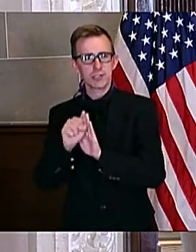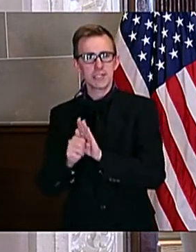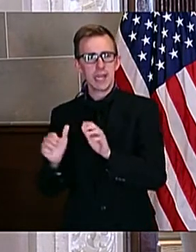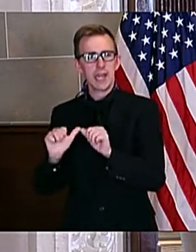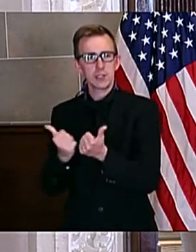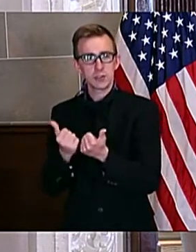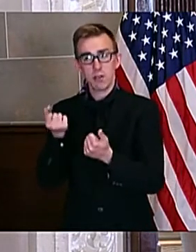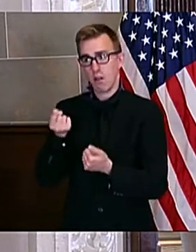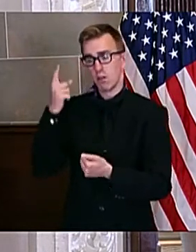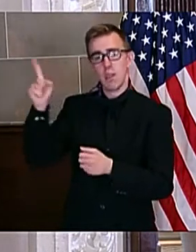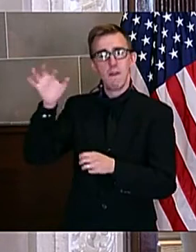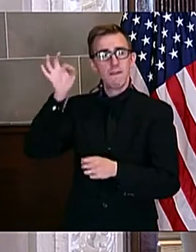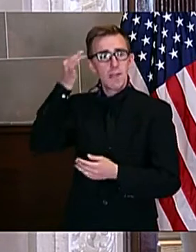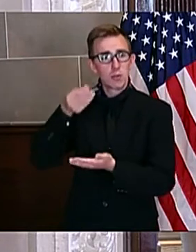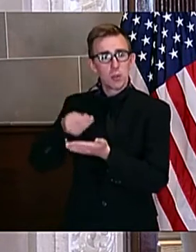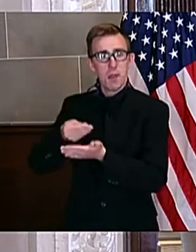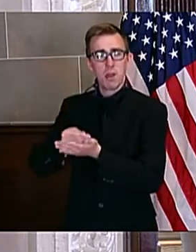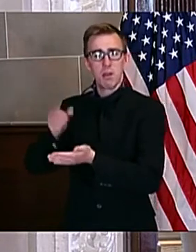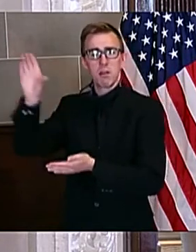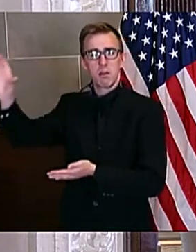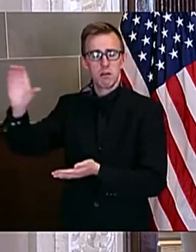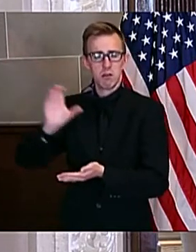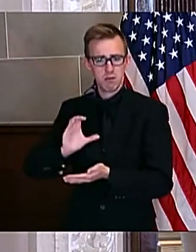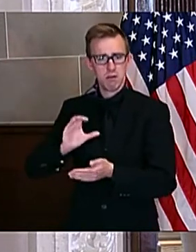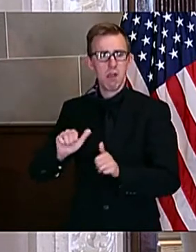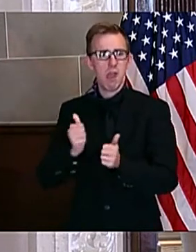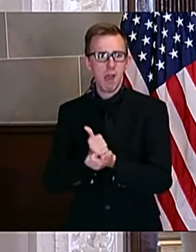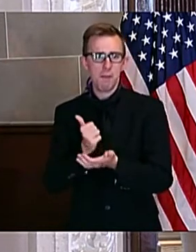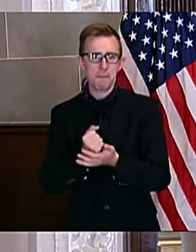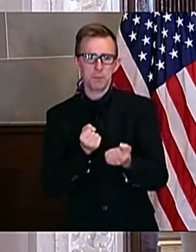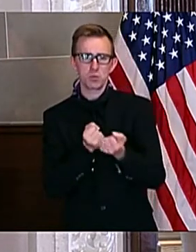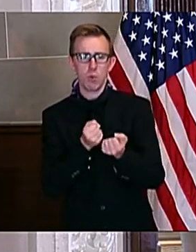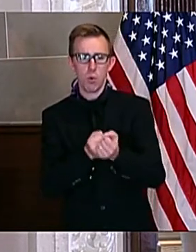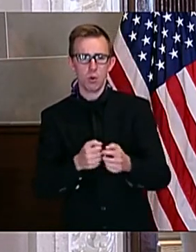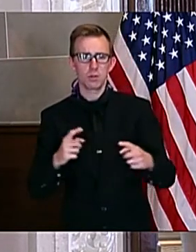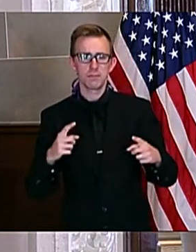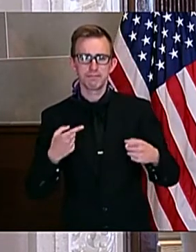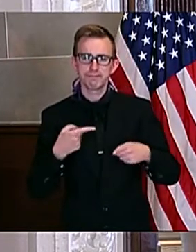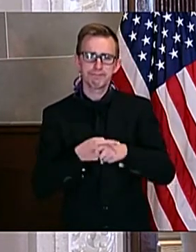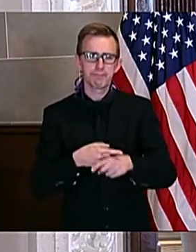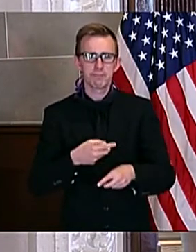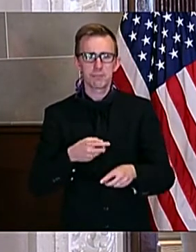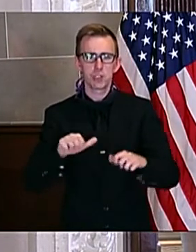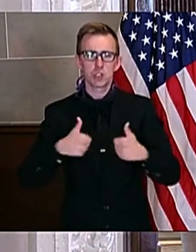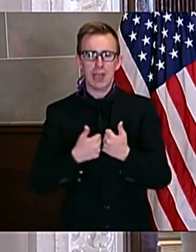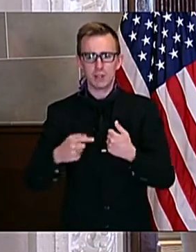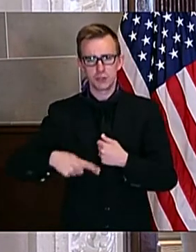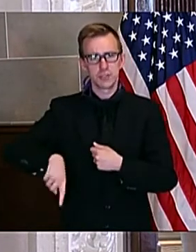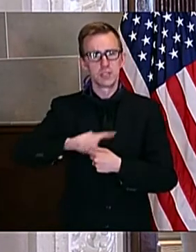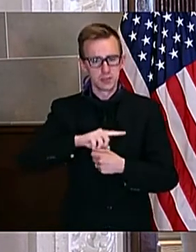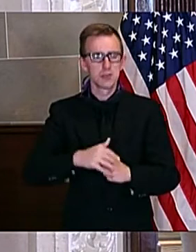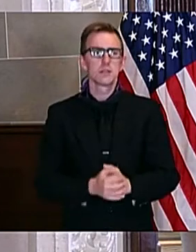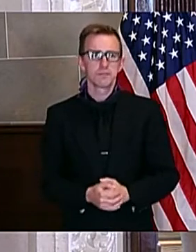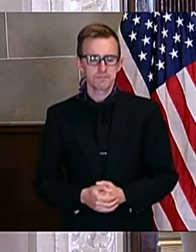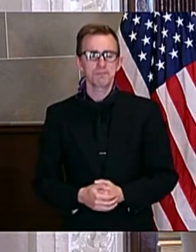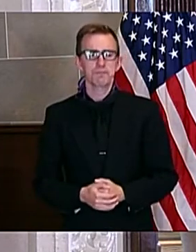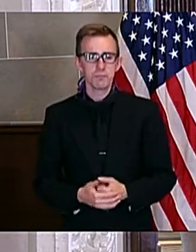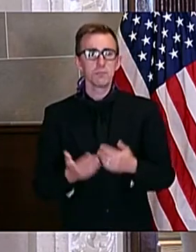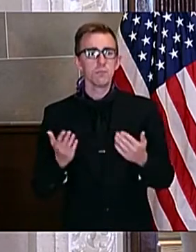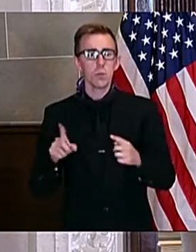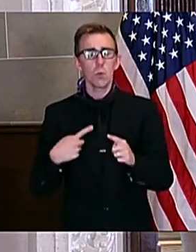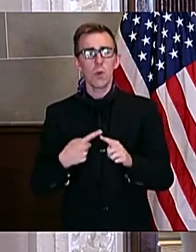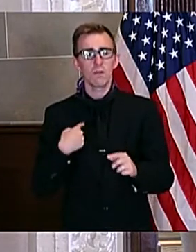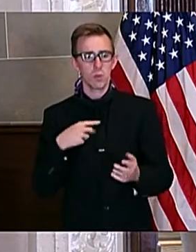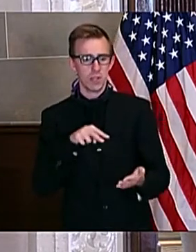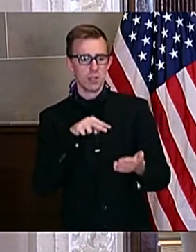ways that federal funds can help mitigate some of the difficulties that are represented in the state budget discussed today. And so when we look